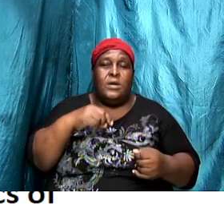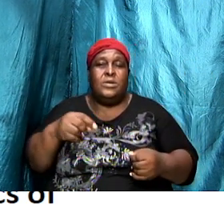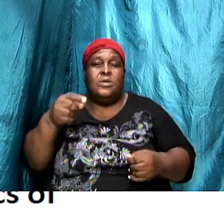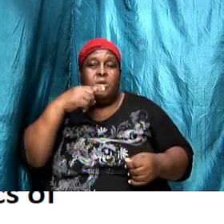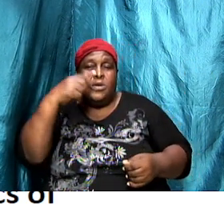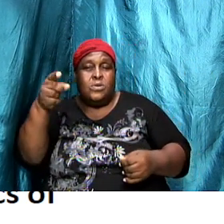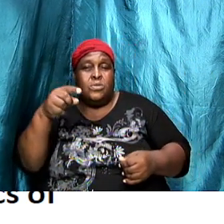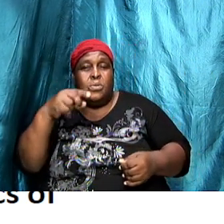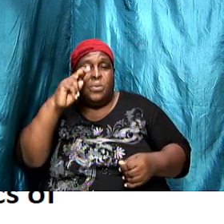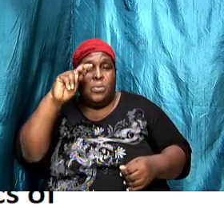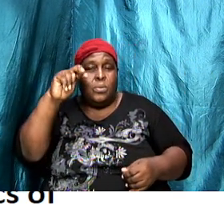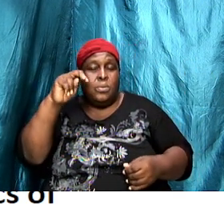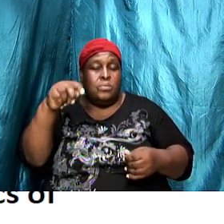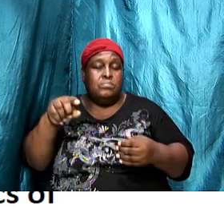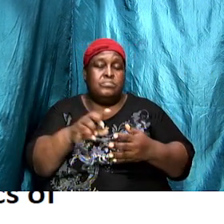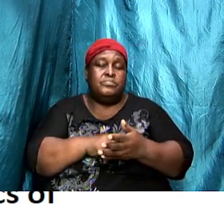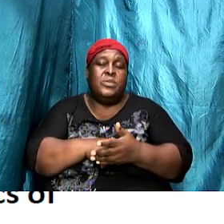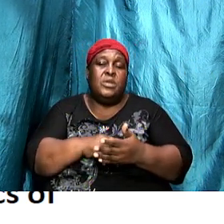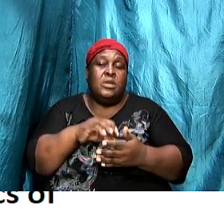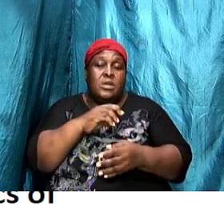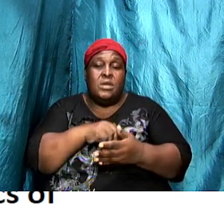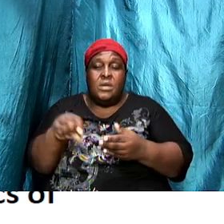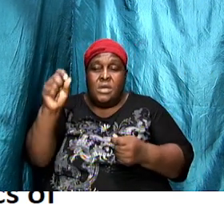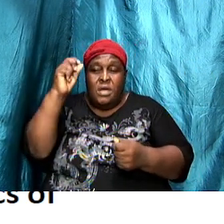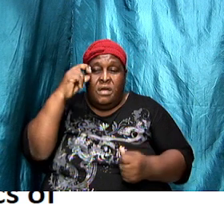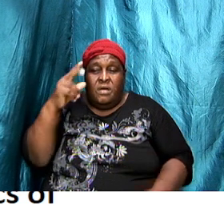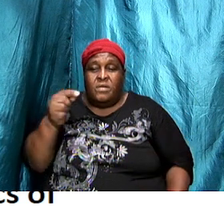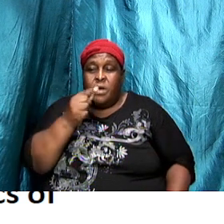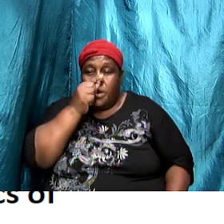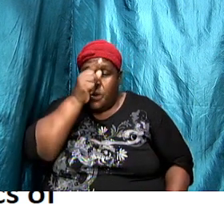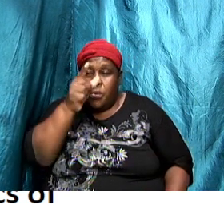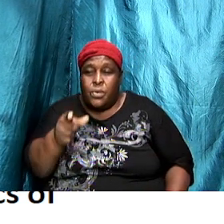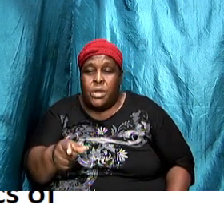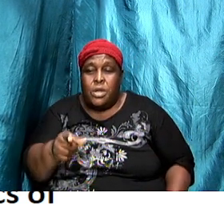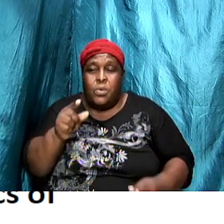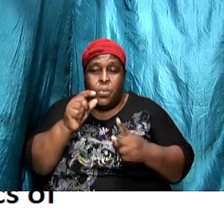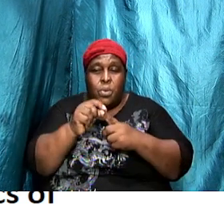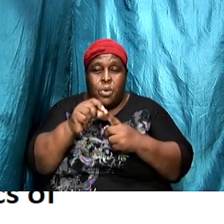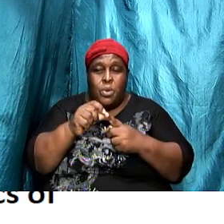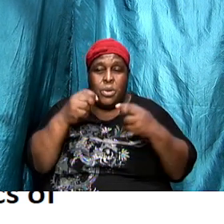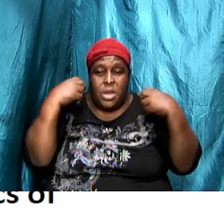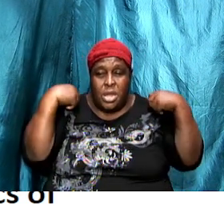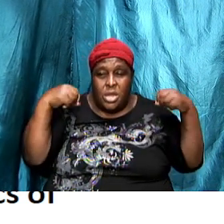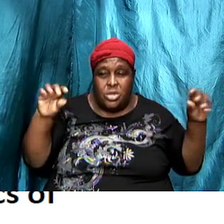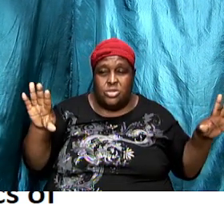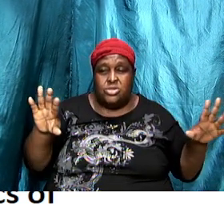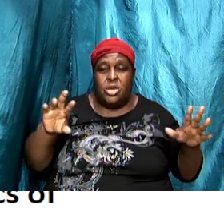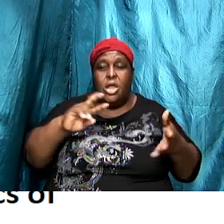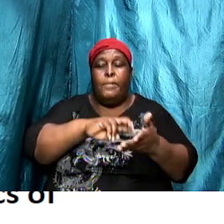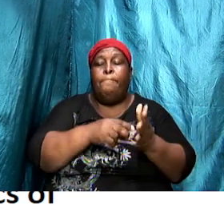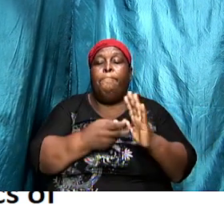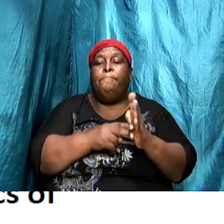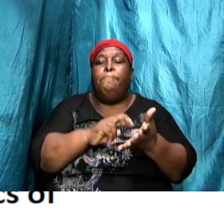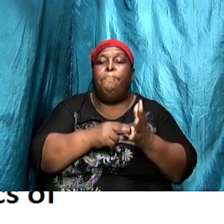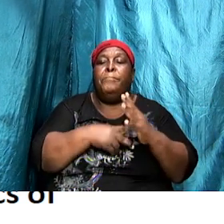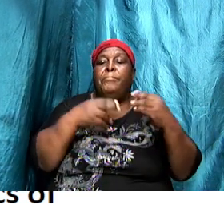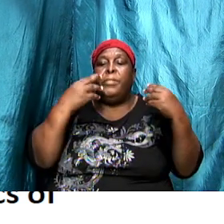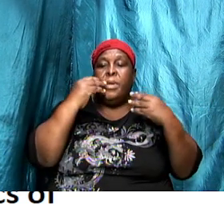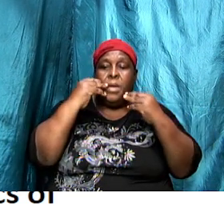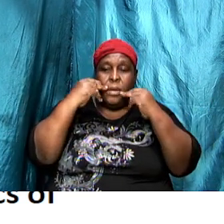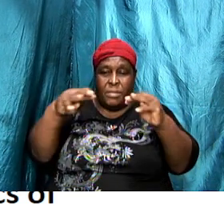the angels by virtue of the Greek word angel literally means messenger when we look at Revelation